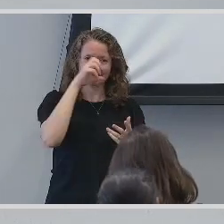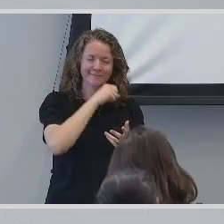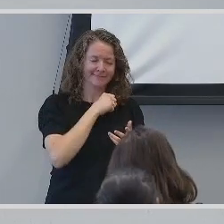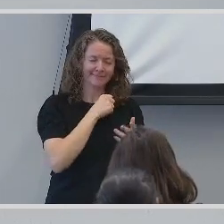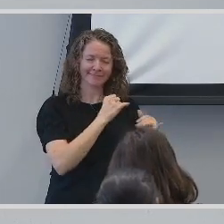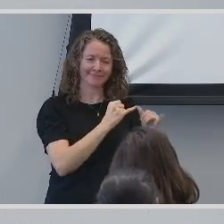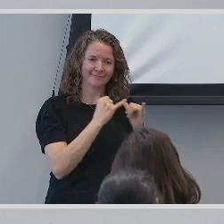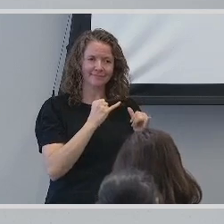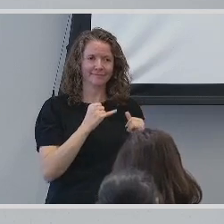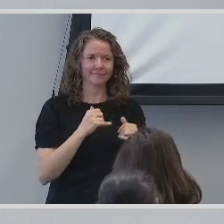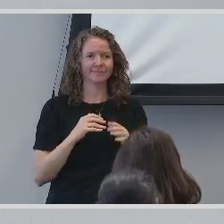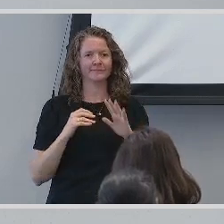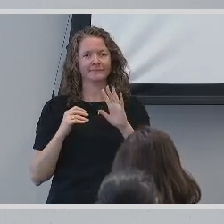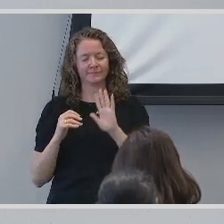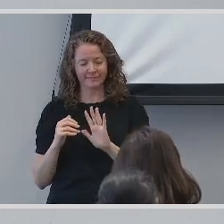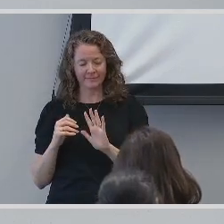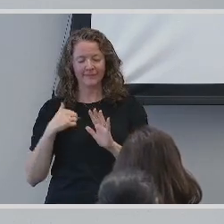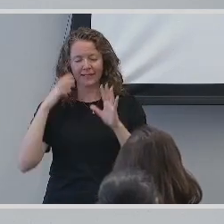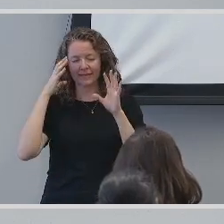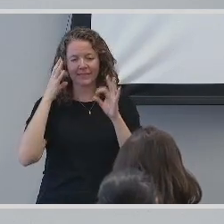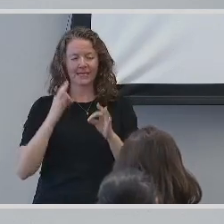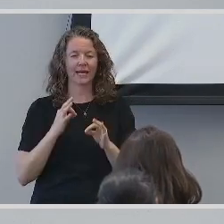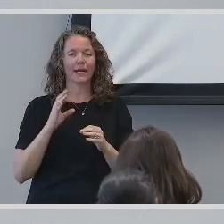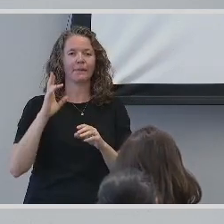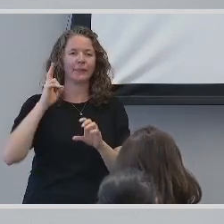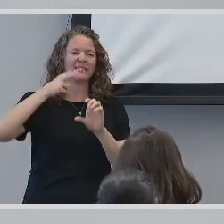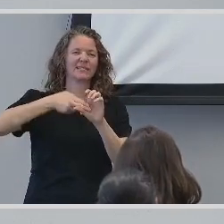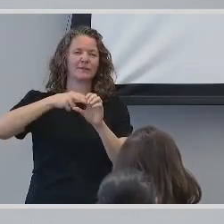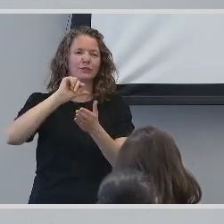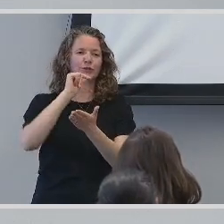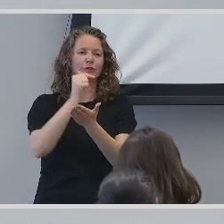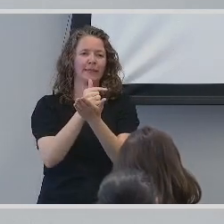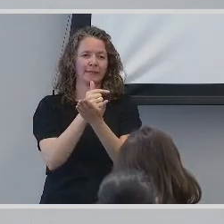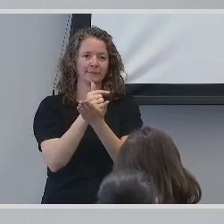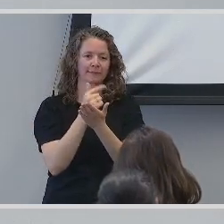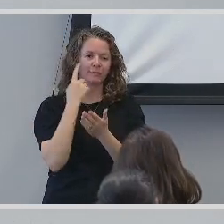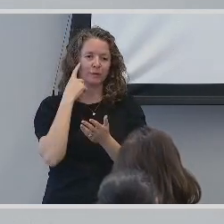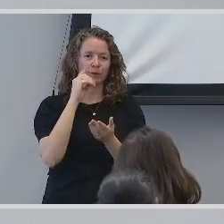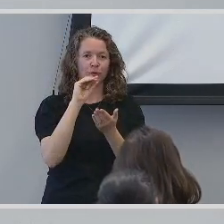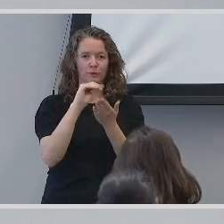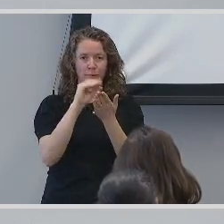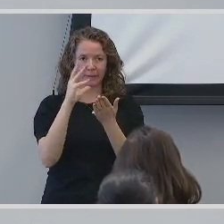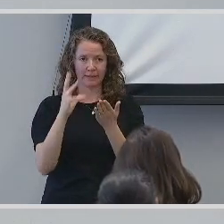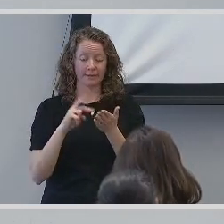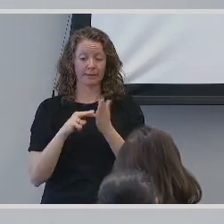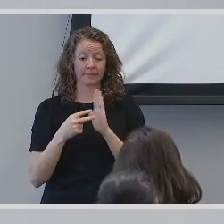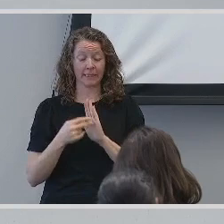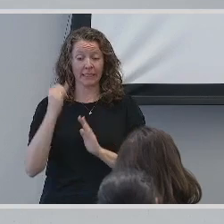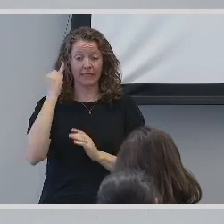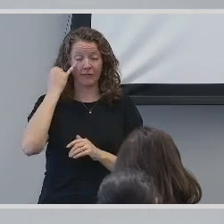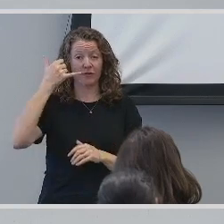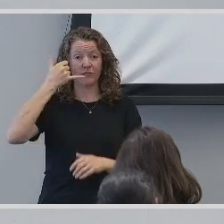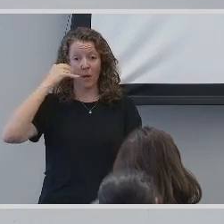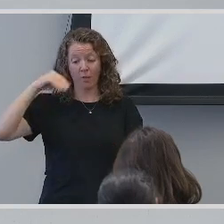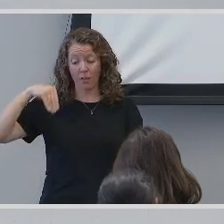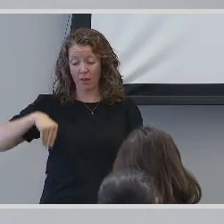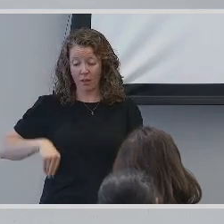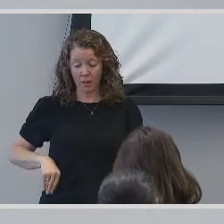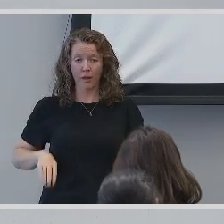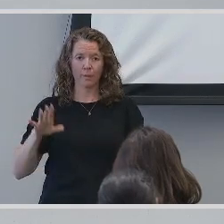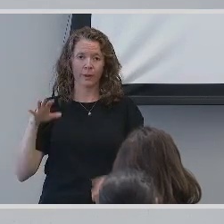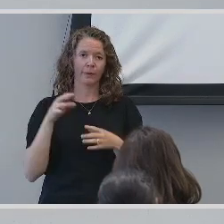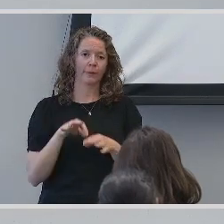participation grade component that required students to keep their phones out of sight, which helped to some extent. Keep in mind this is high school.